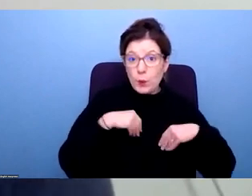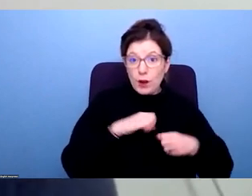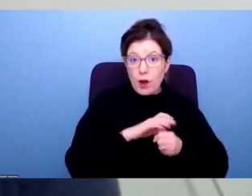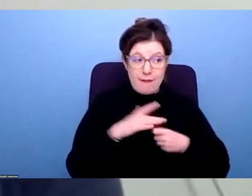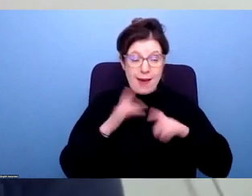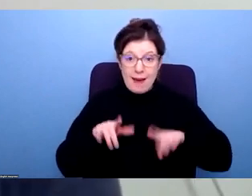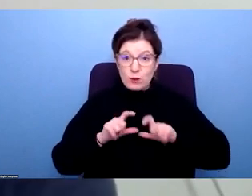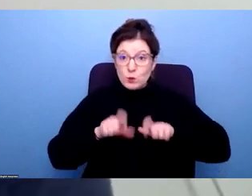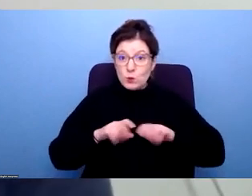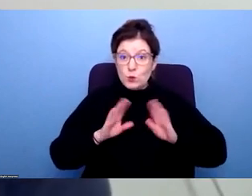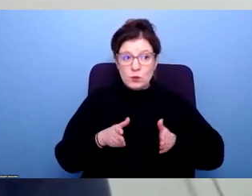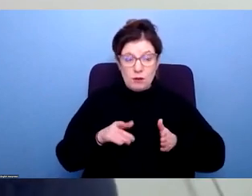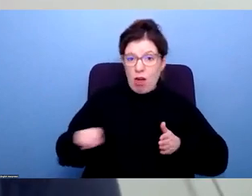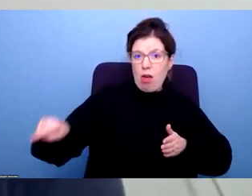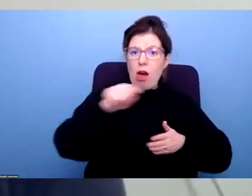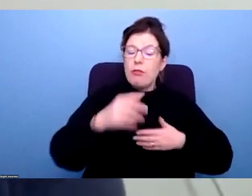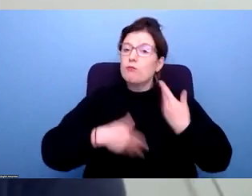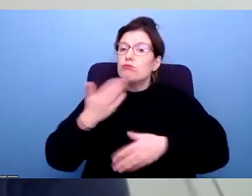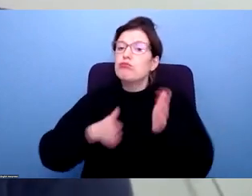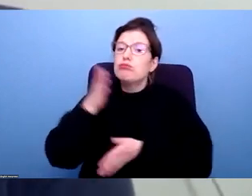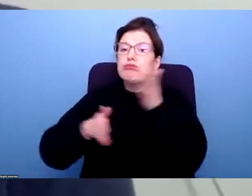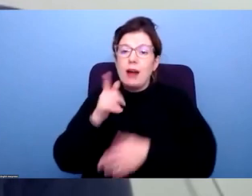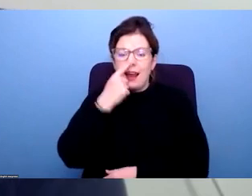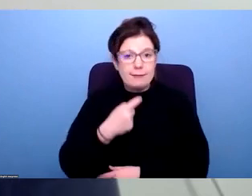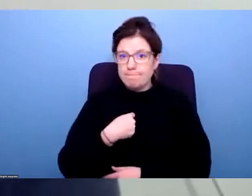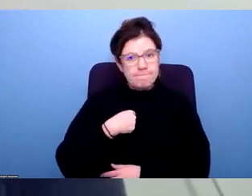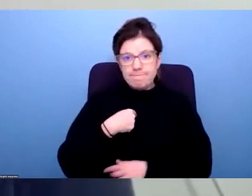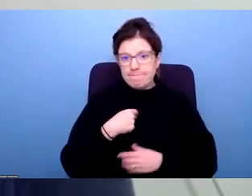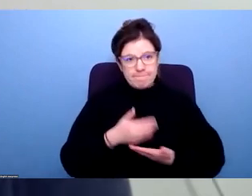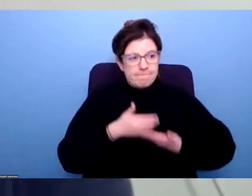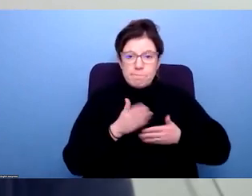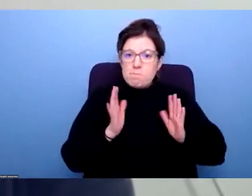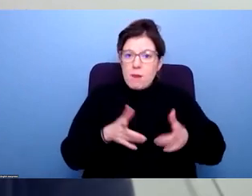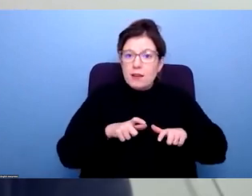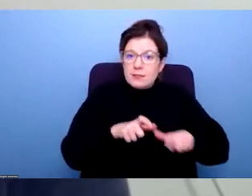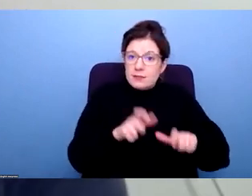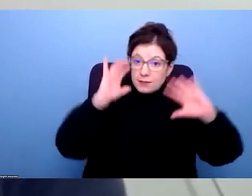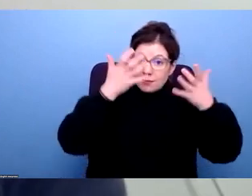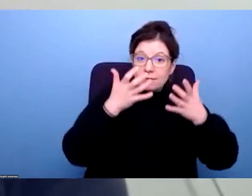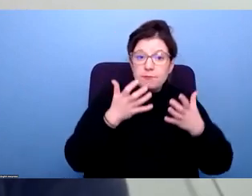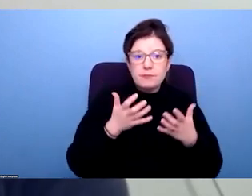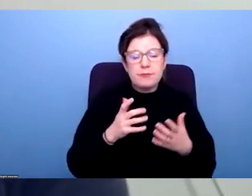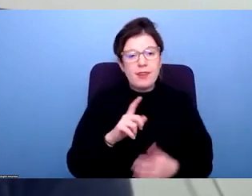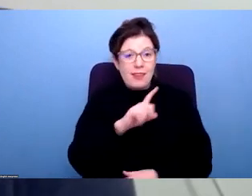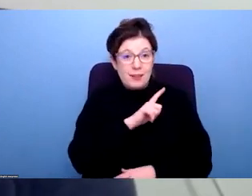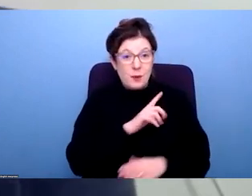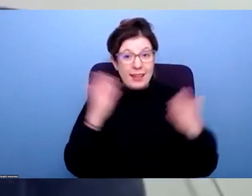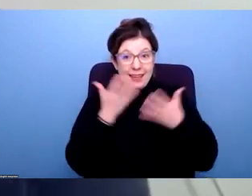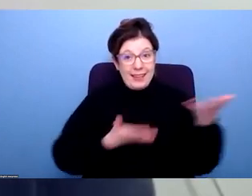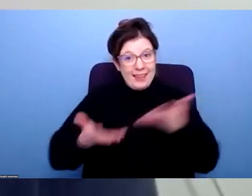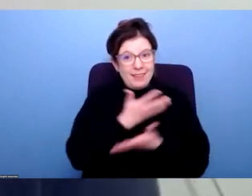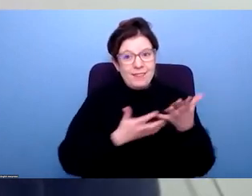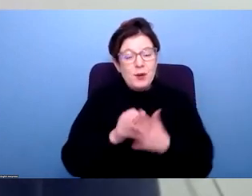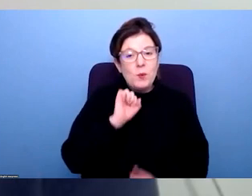to think that they can carry on as normal. So, we wanted to get this conversation going here today, and so I'm delighted